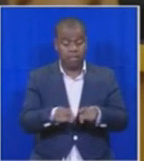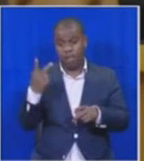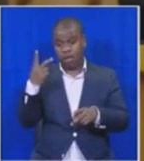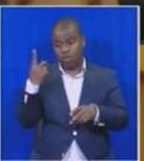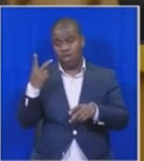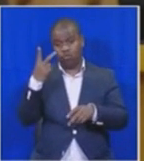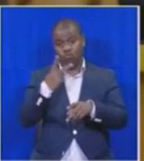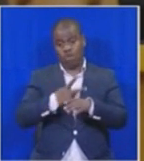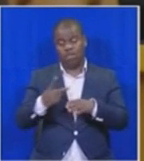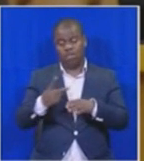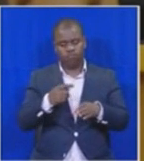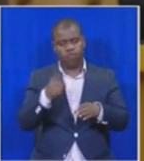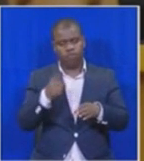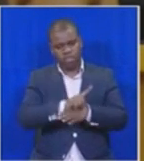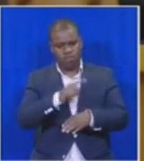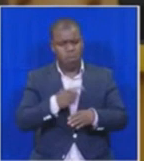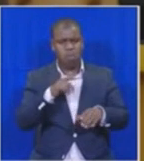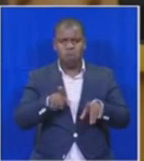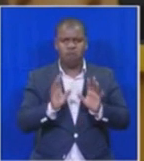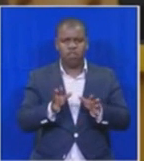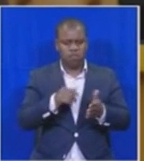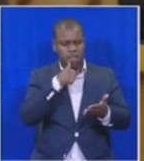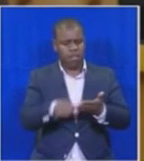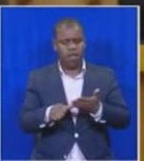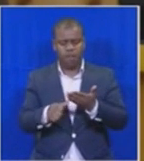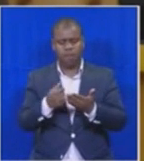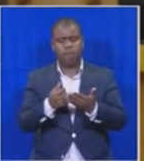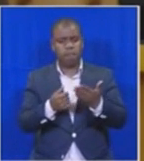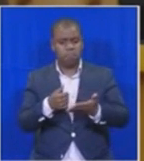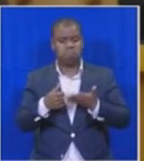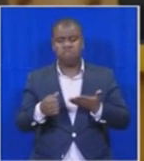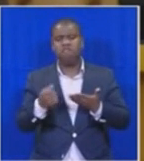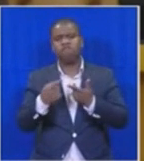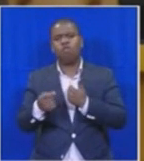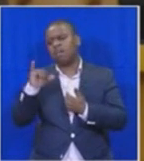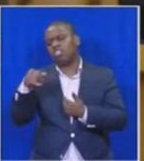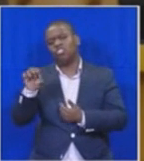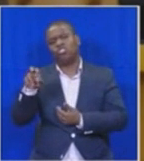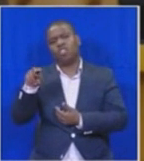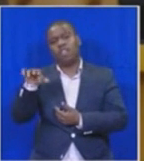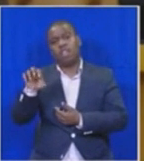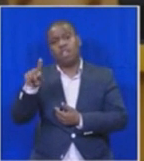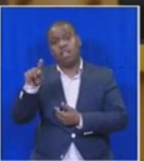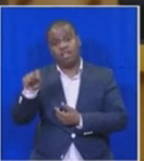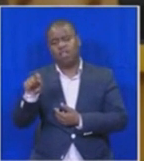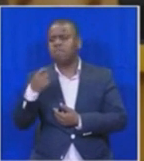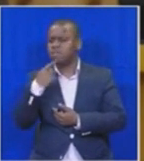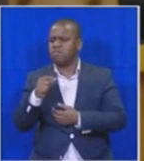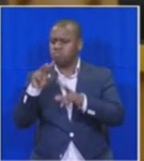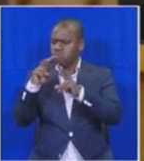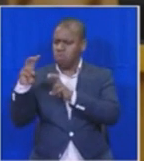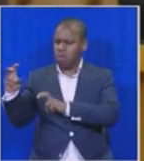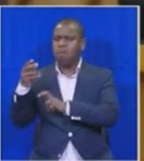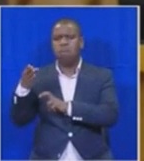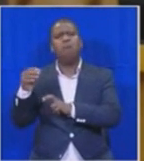certain Ms. Jeanette, who said, these issues are there. People of South Africa